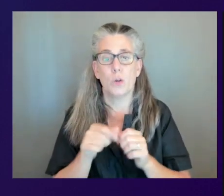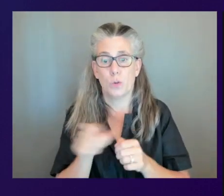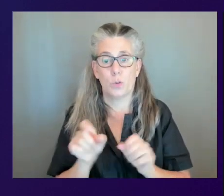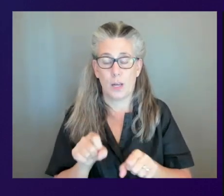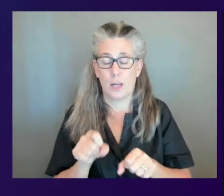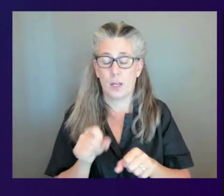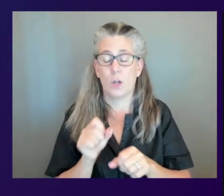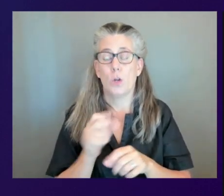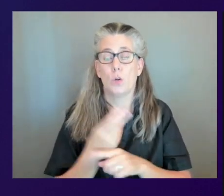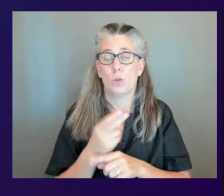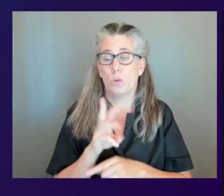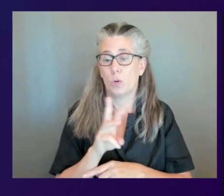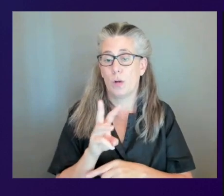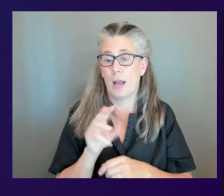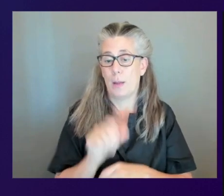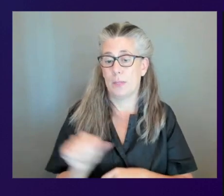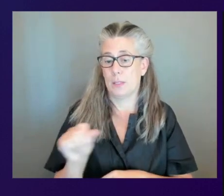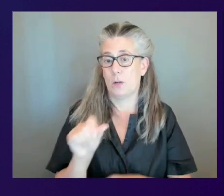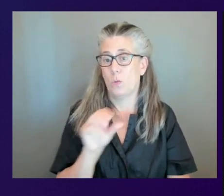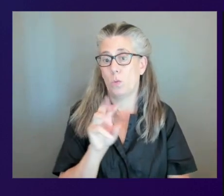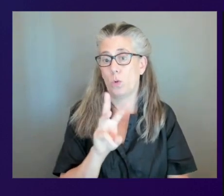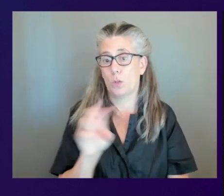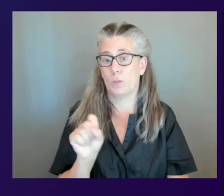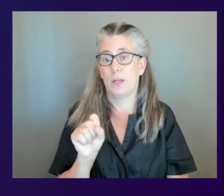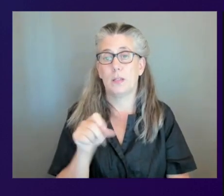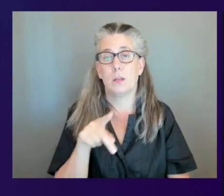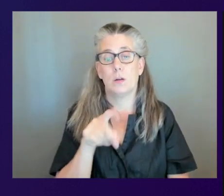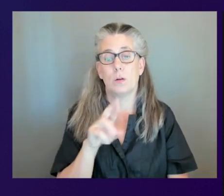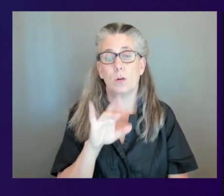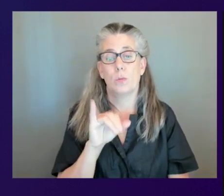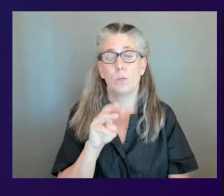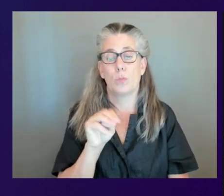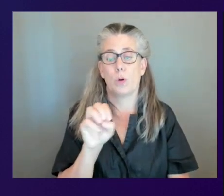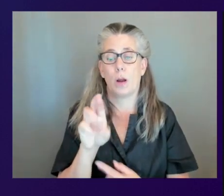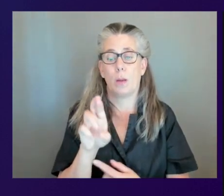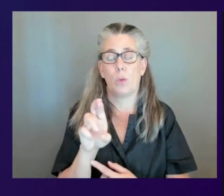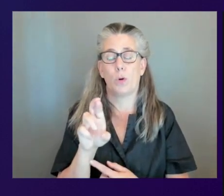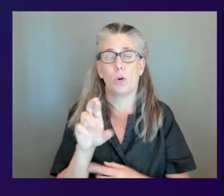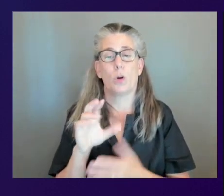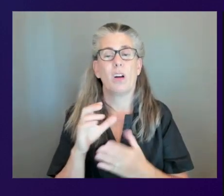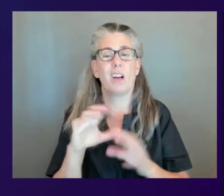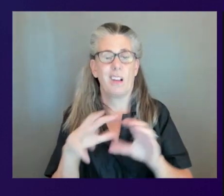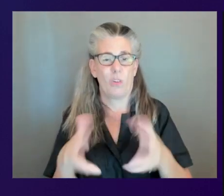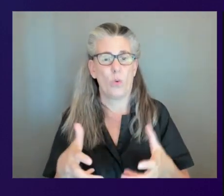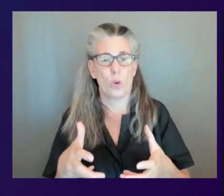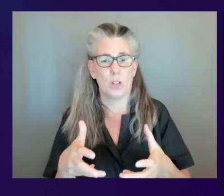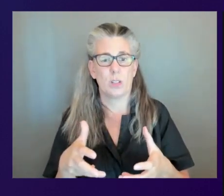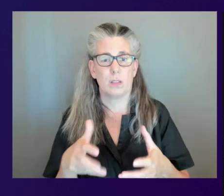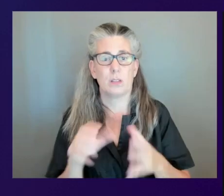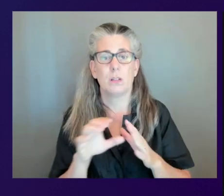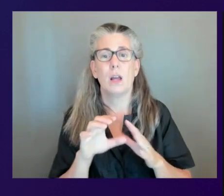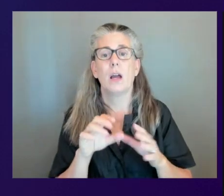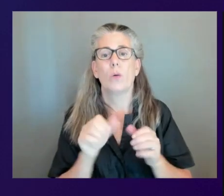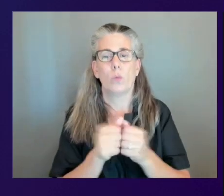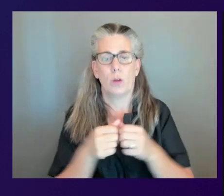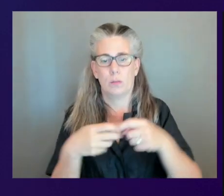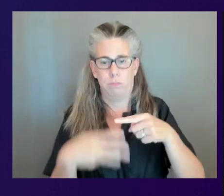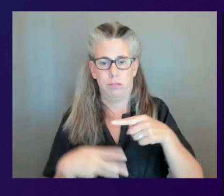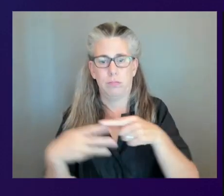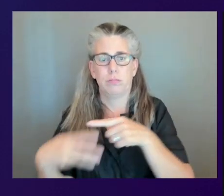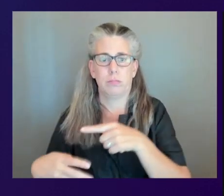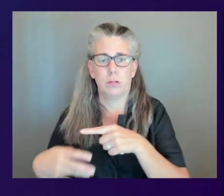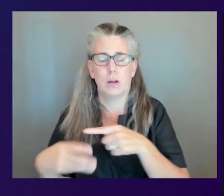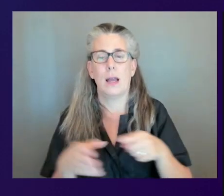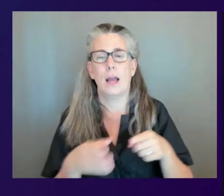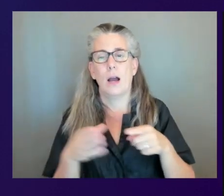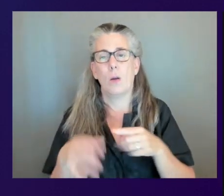so we have an amazon workspaces primer course you can see about the course you can see the materials and then also additional information but